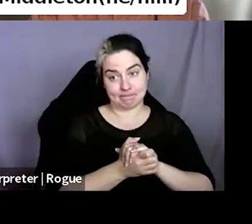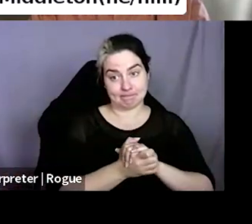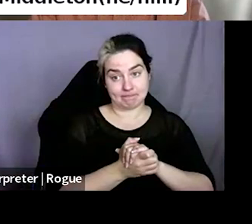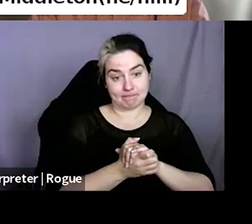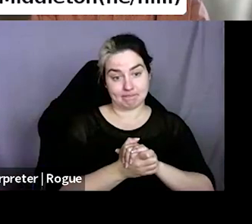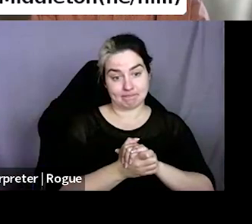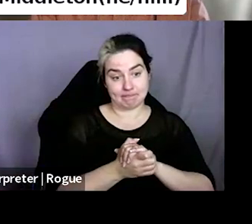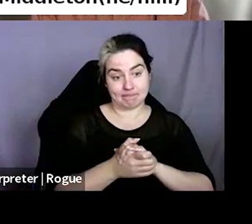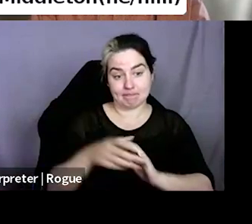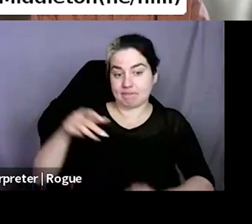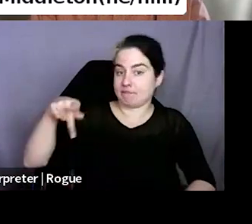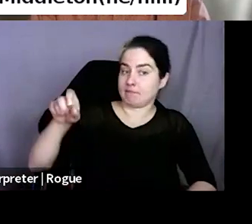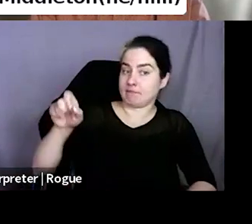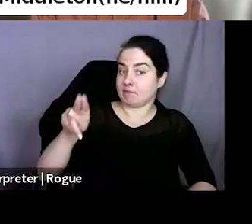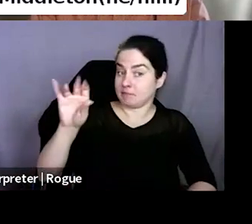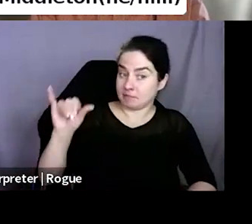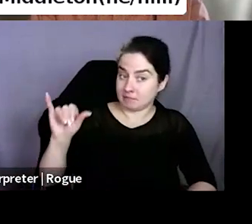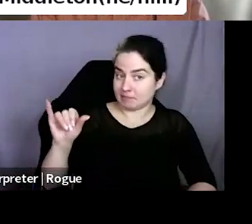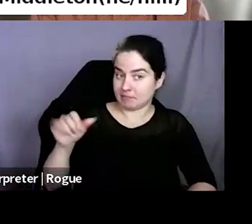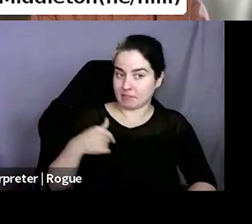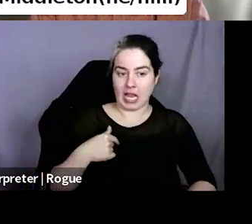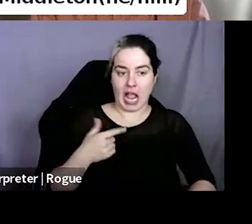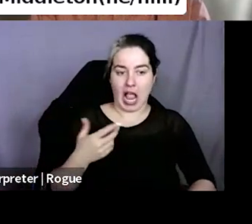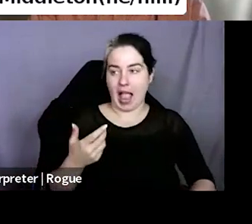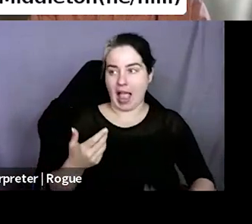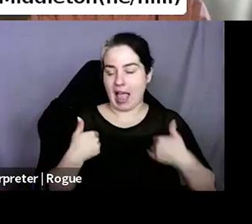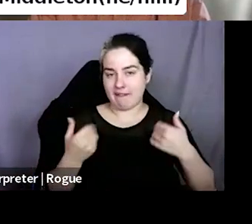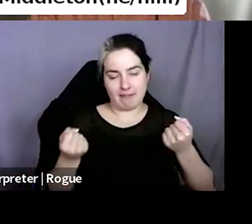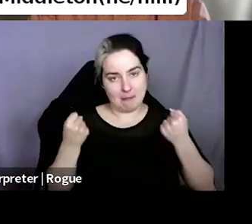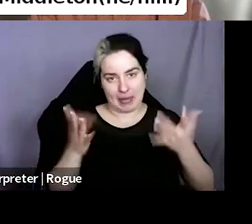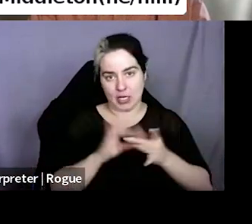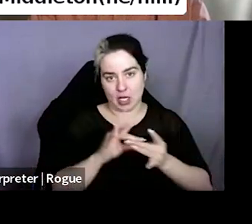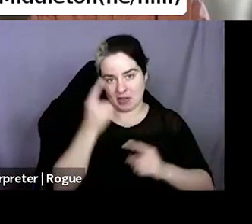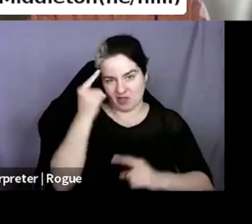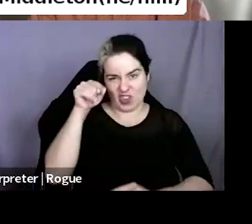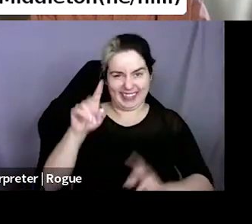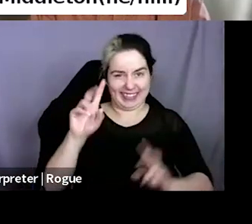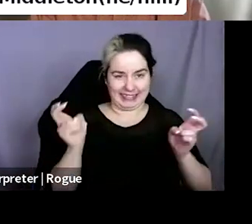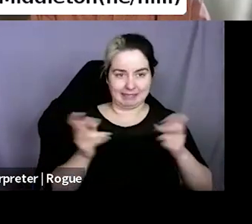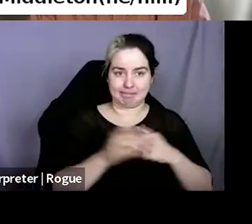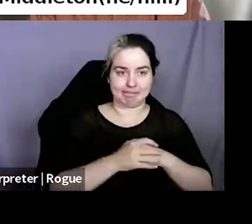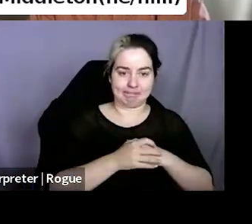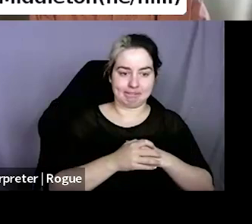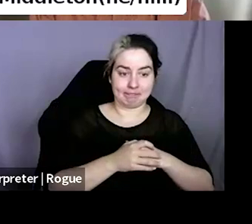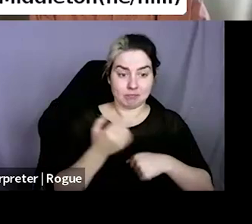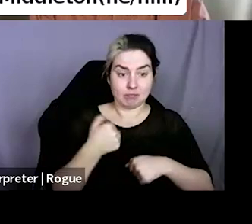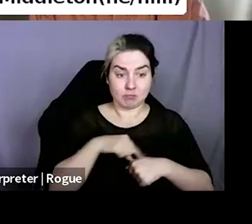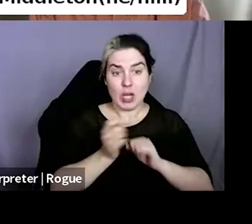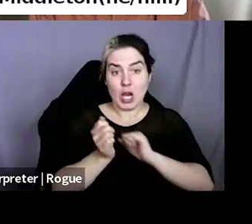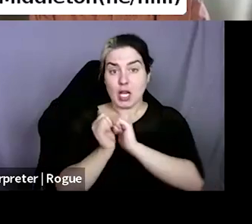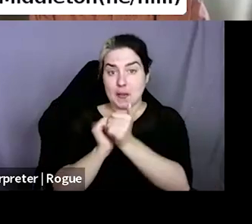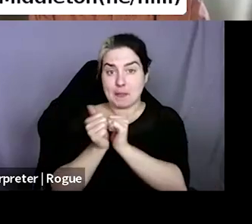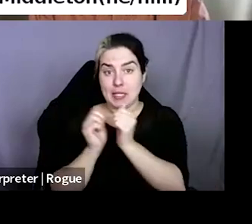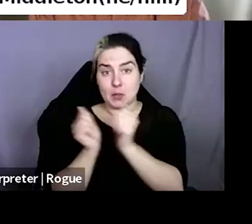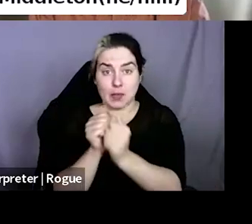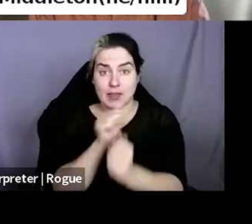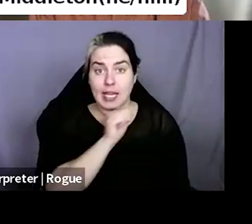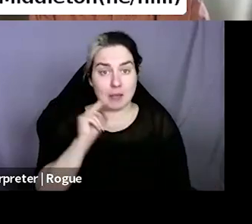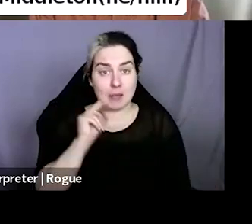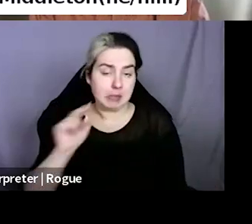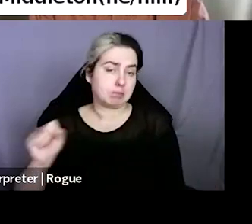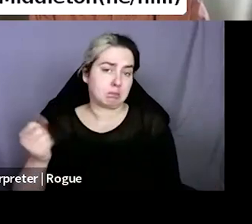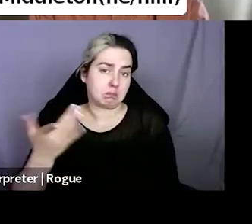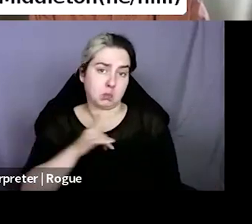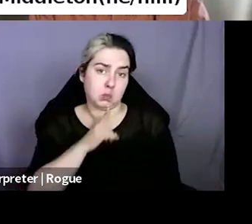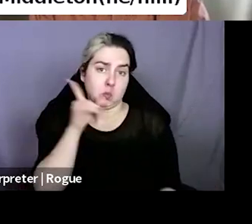I don't, I don't have a lot of comments on this one. Cause, um, we probably are competing with Amazon. mean, that's just real world. Um,